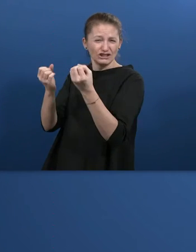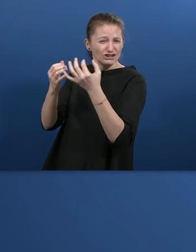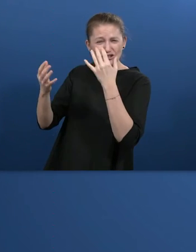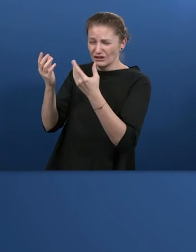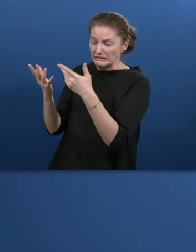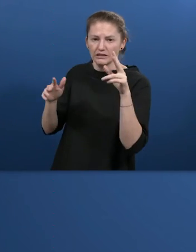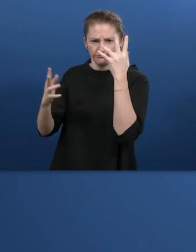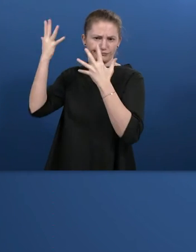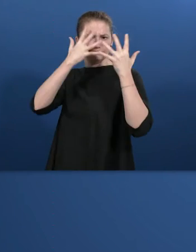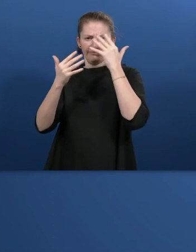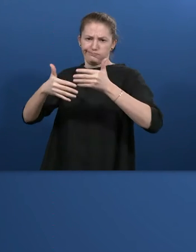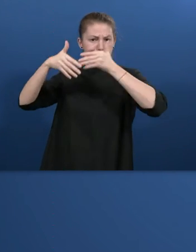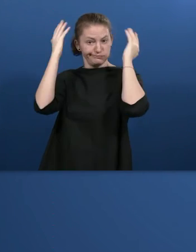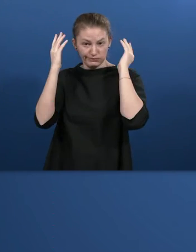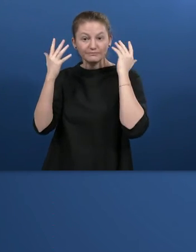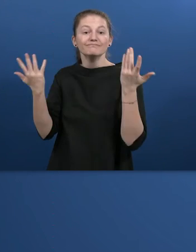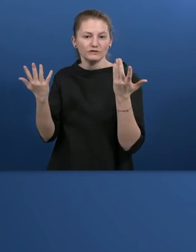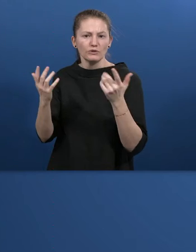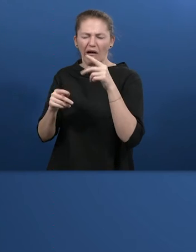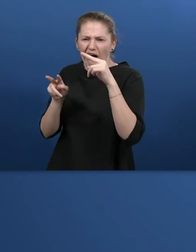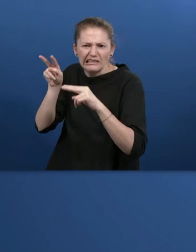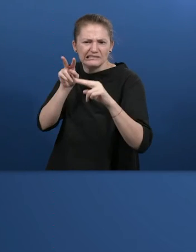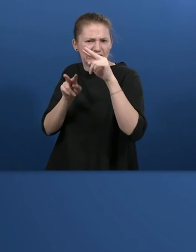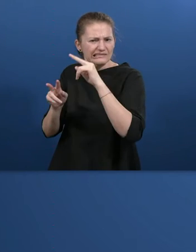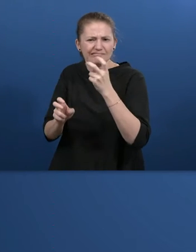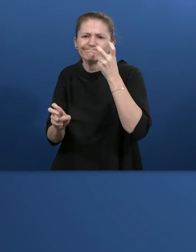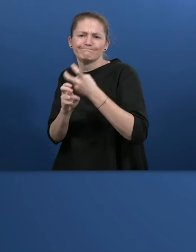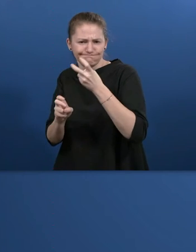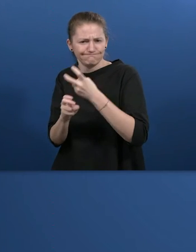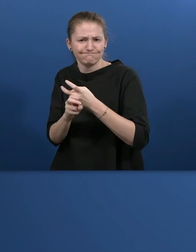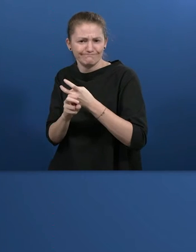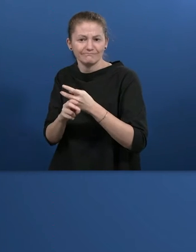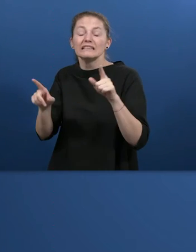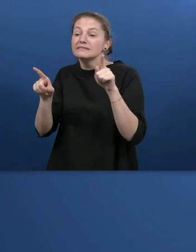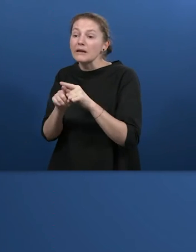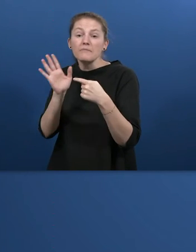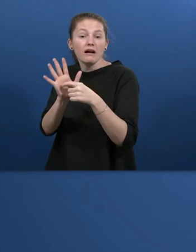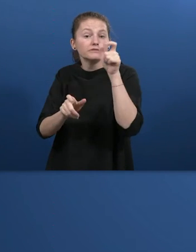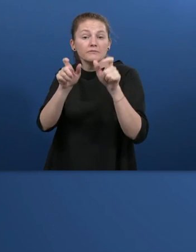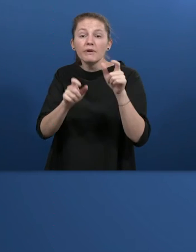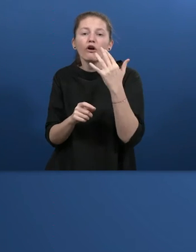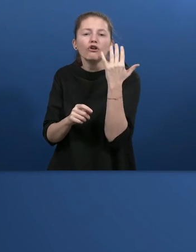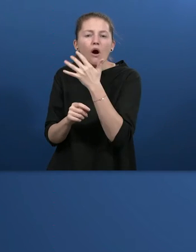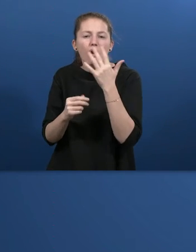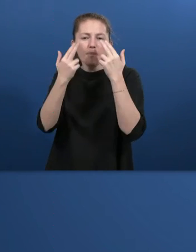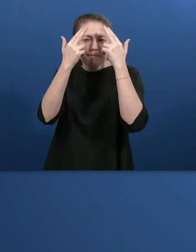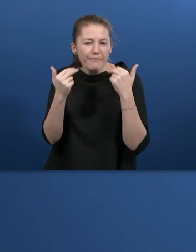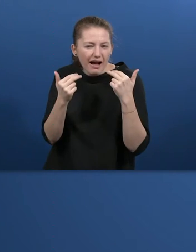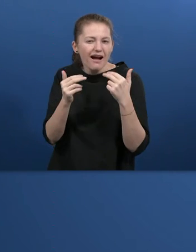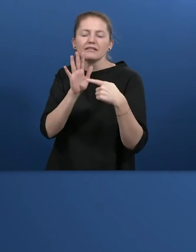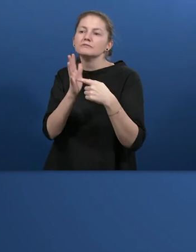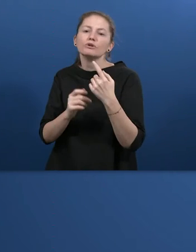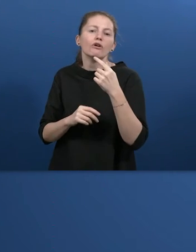can't cope with it. And the second thing is that there's actually very many people who are